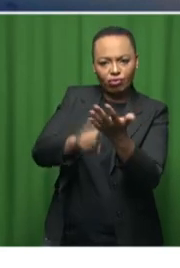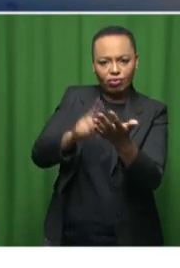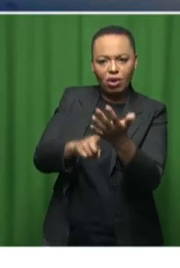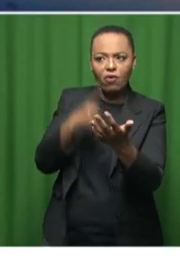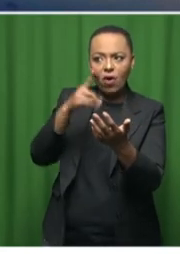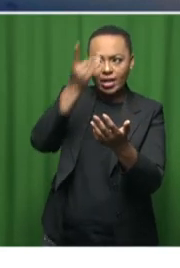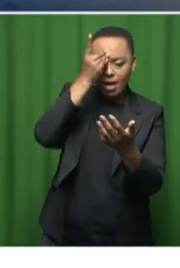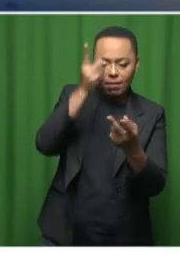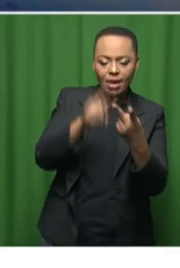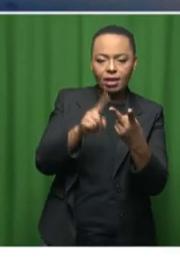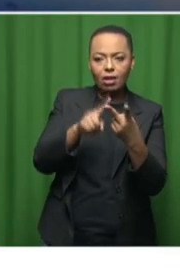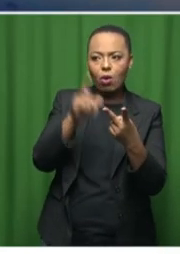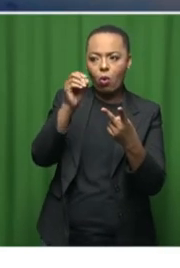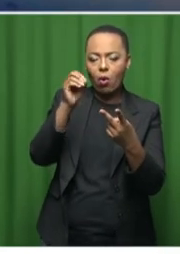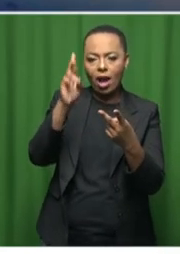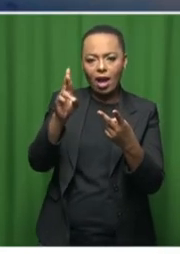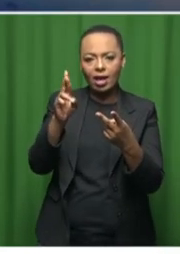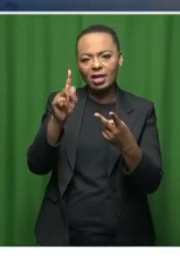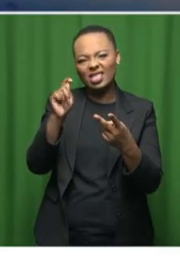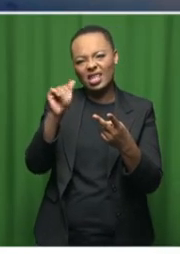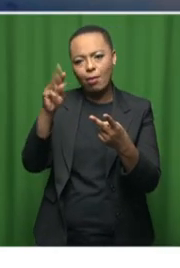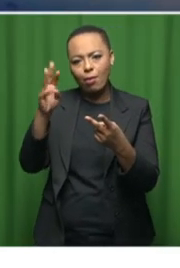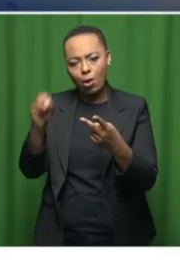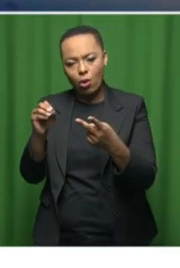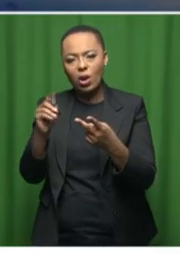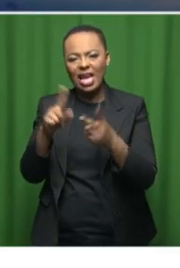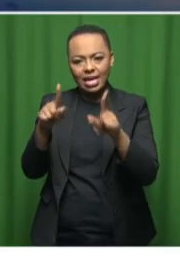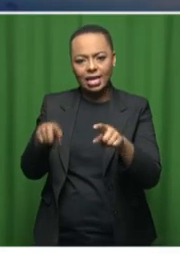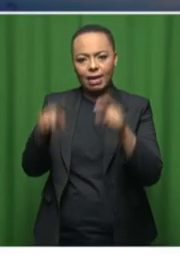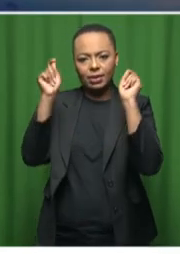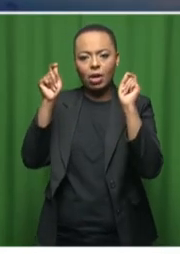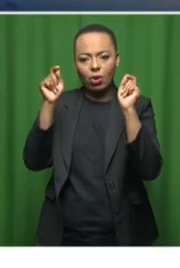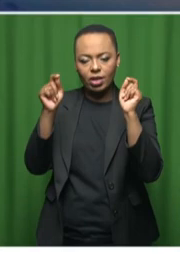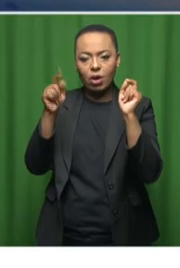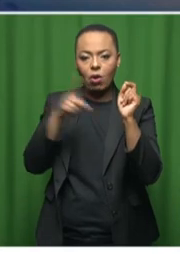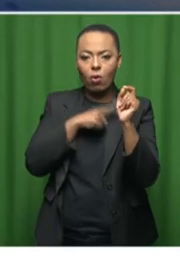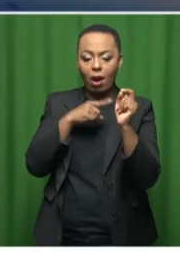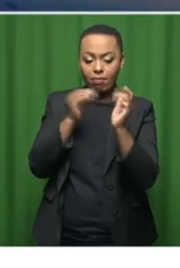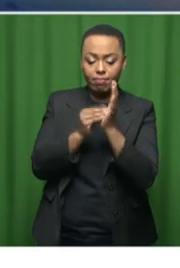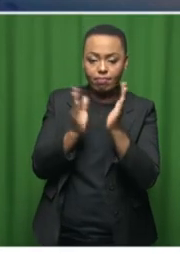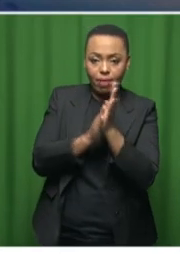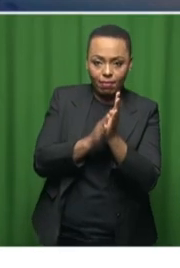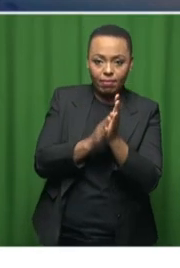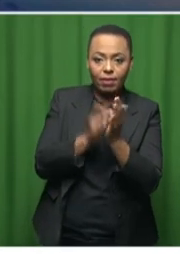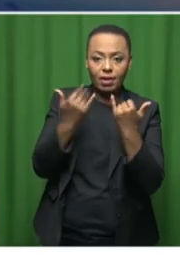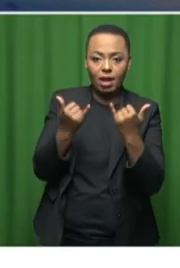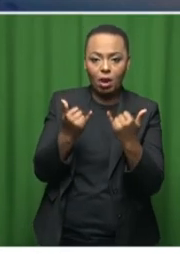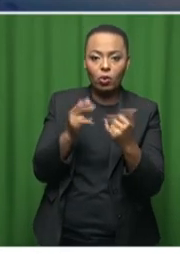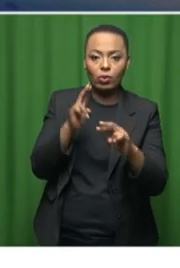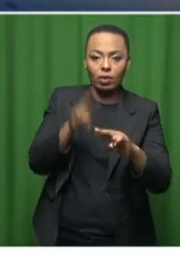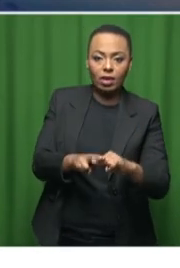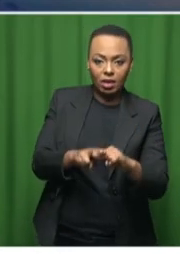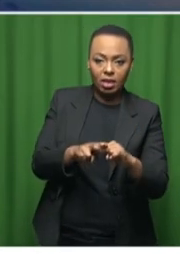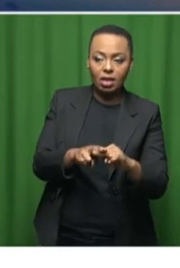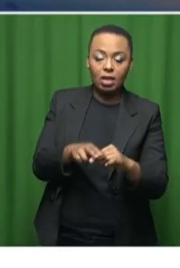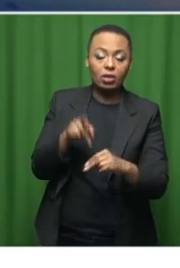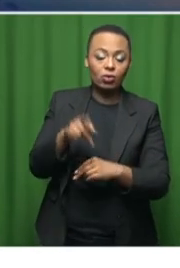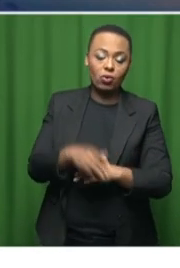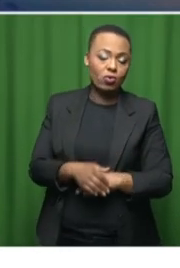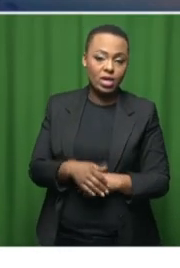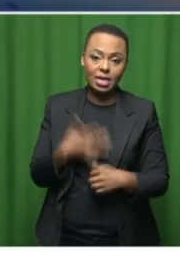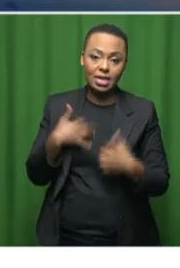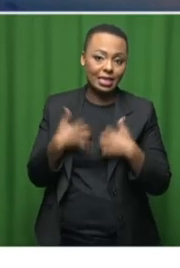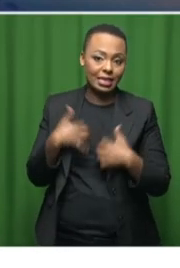Artambo and Cape Town. Because I can agree with you, getting a seat in the airline is a nightmare.